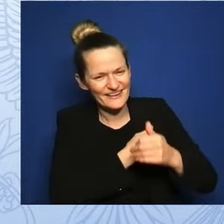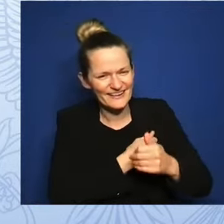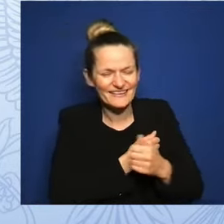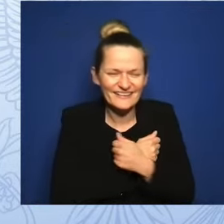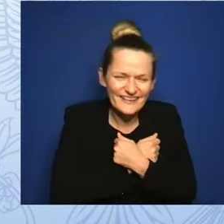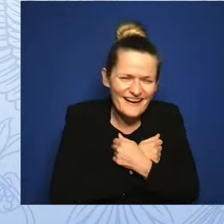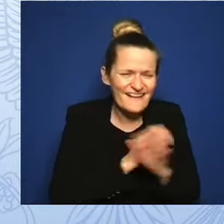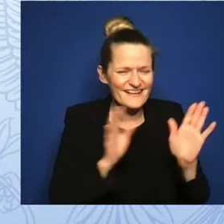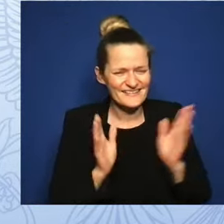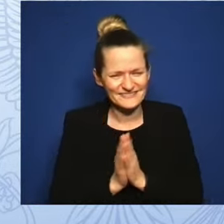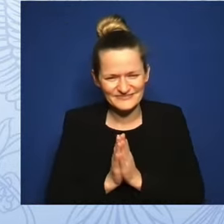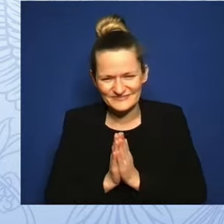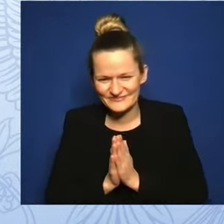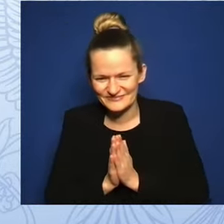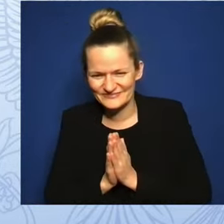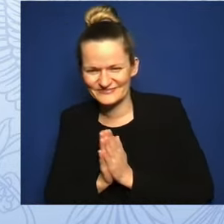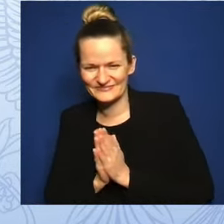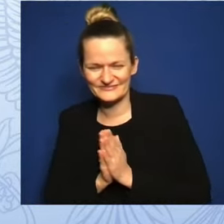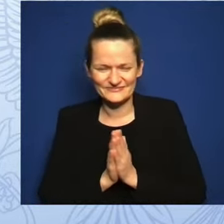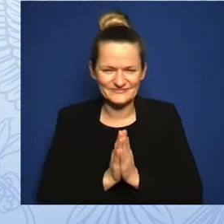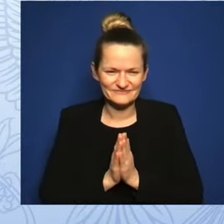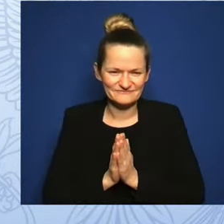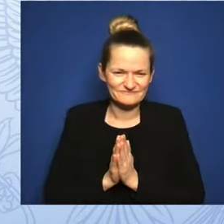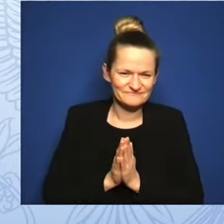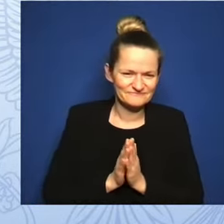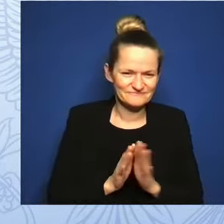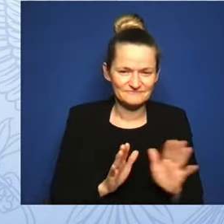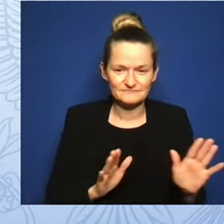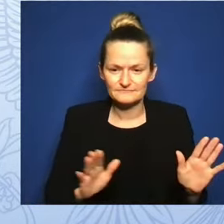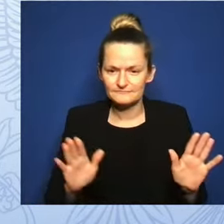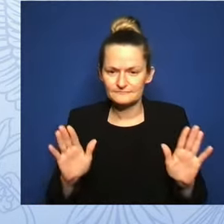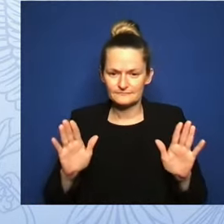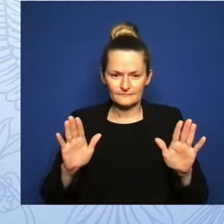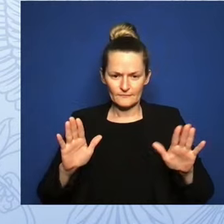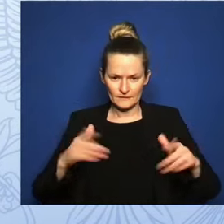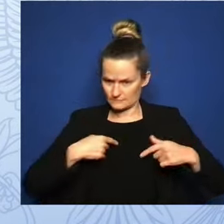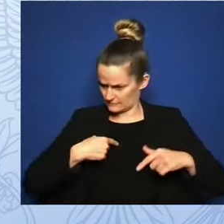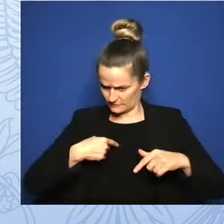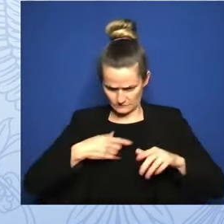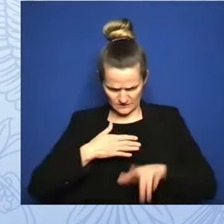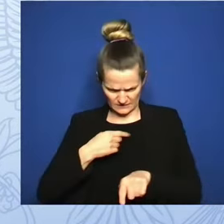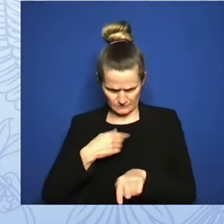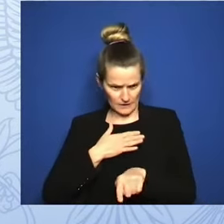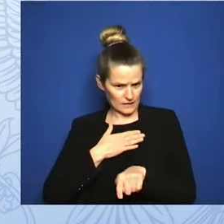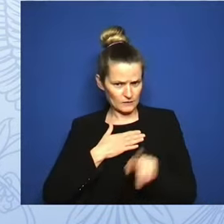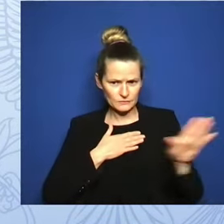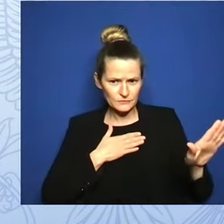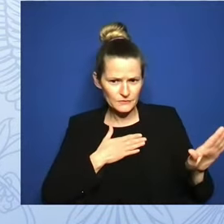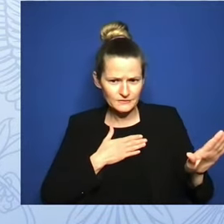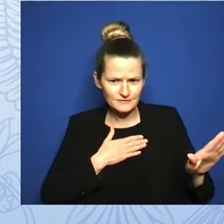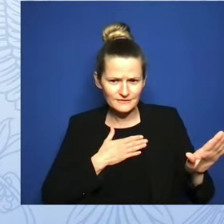Oops. Is this mine or somebody else's? This is mine. It's the little plus we've been passing around.